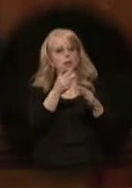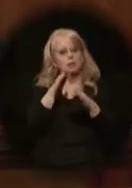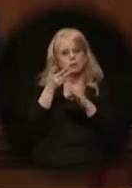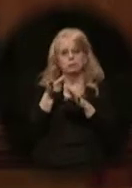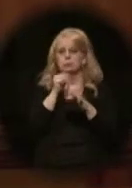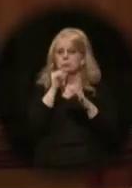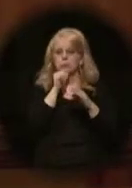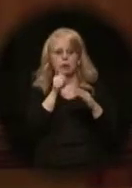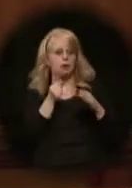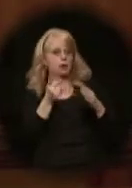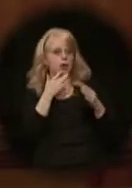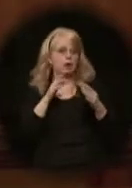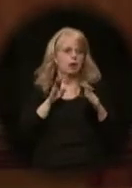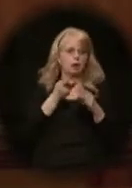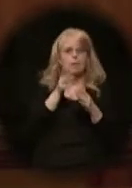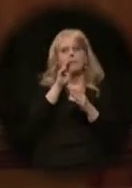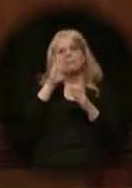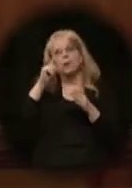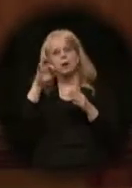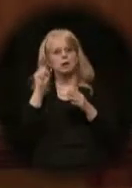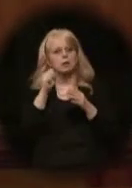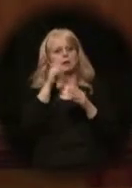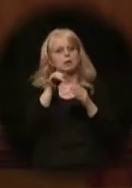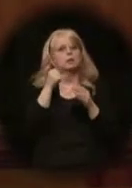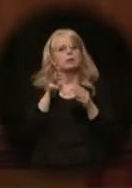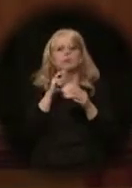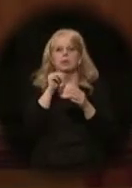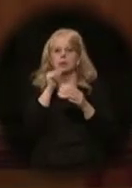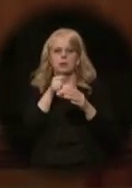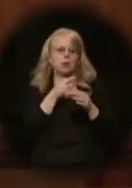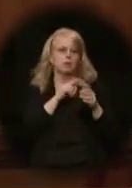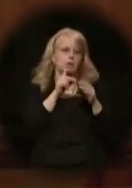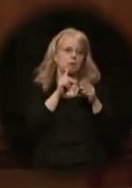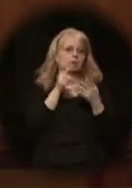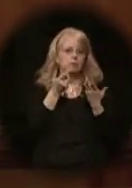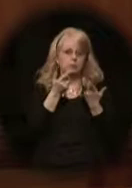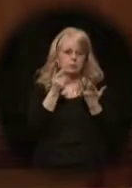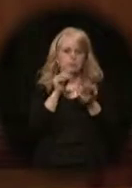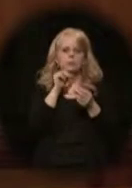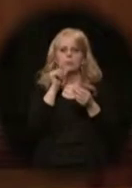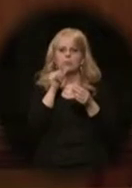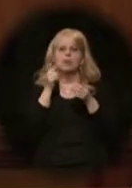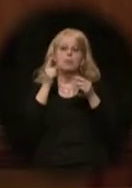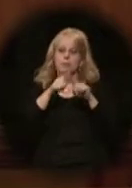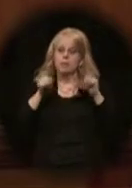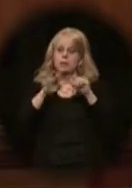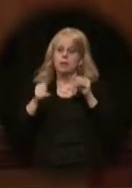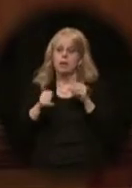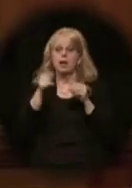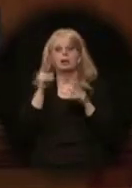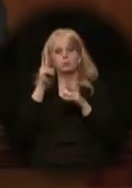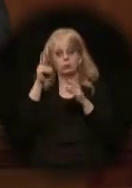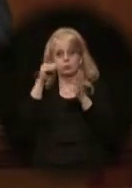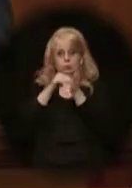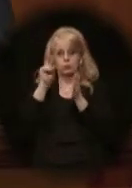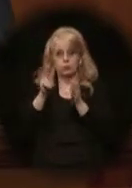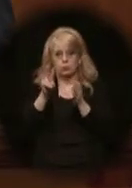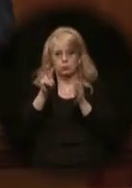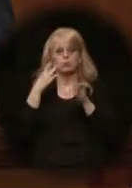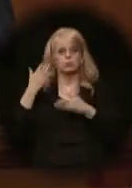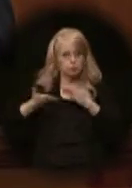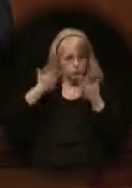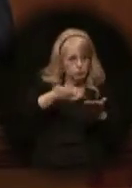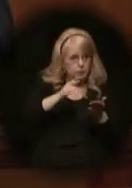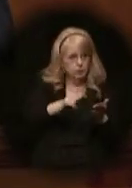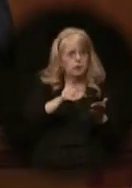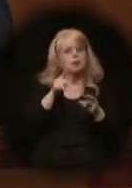and there must be adequate non-religious options. Well, since this Supreme Court decision was handed down in 2002, discussion of